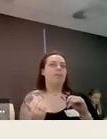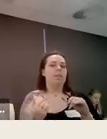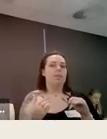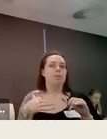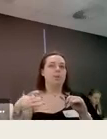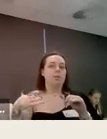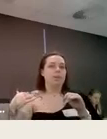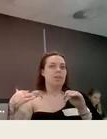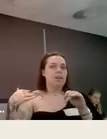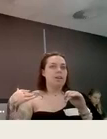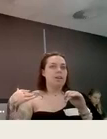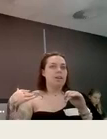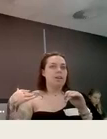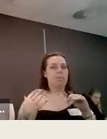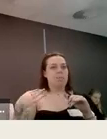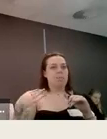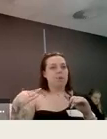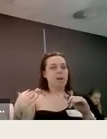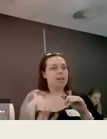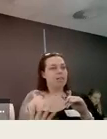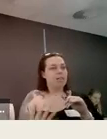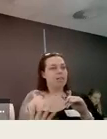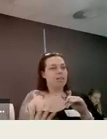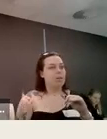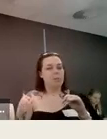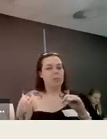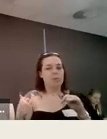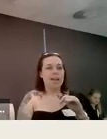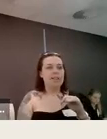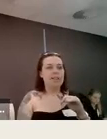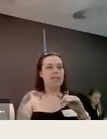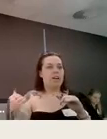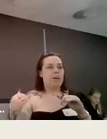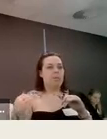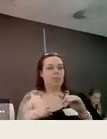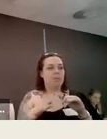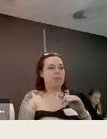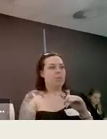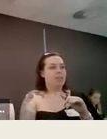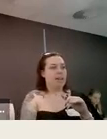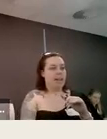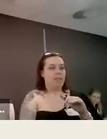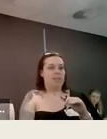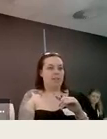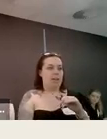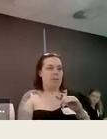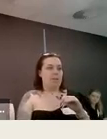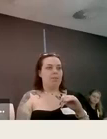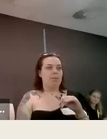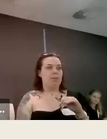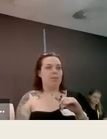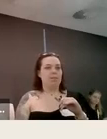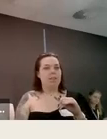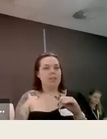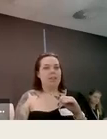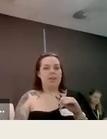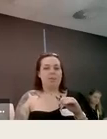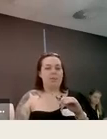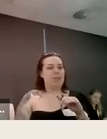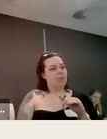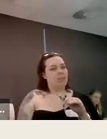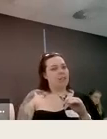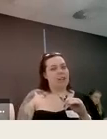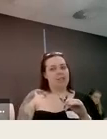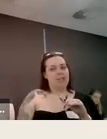able to handle their trauma with a little bit more kindness and a little bit more tact i'm also a disability advocate on campus because